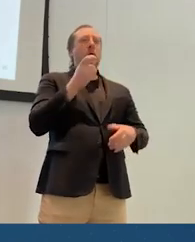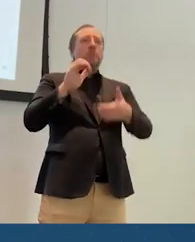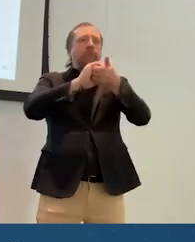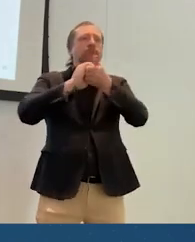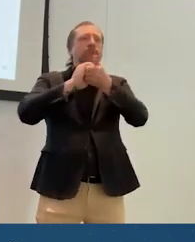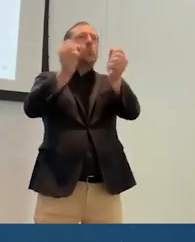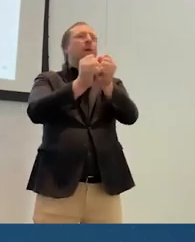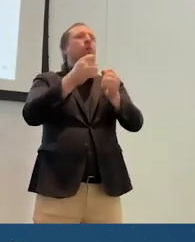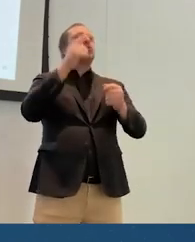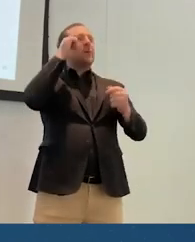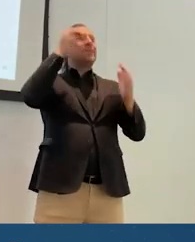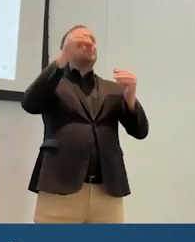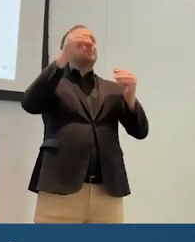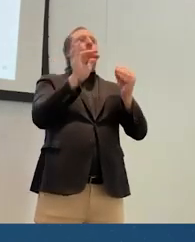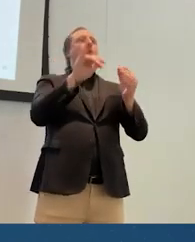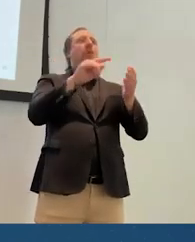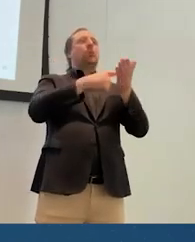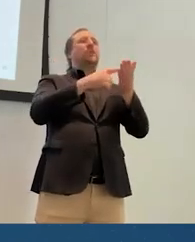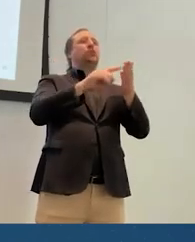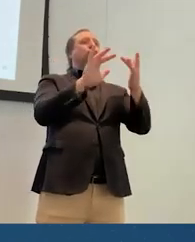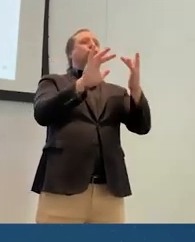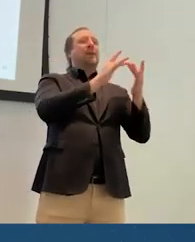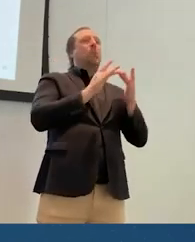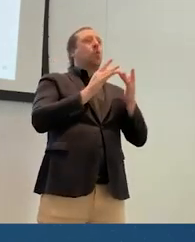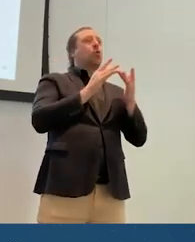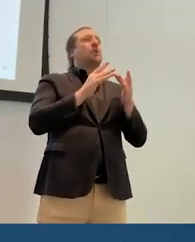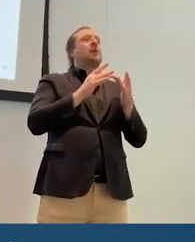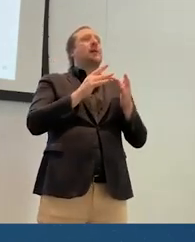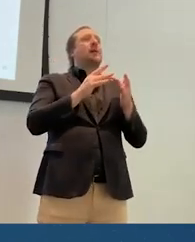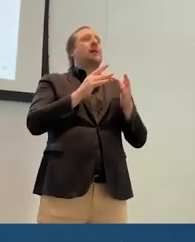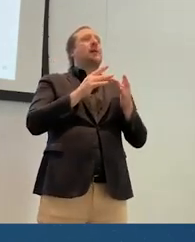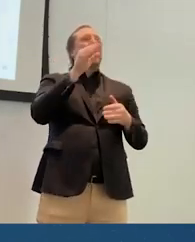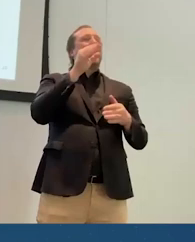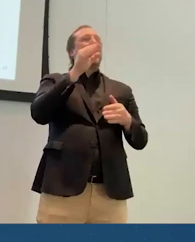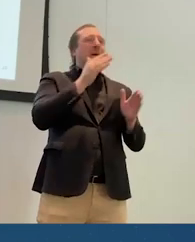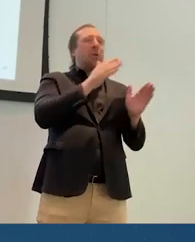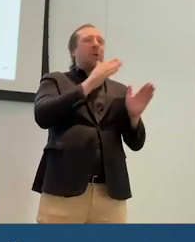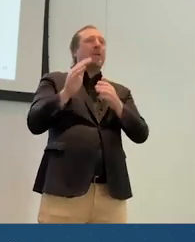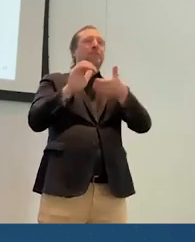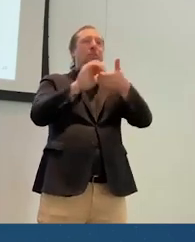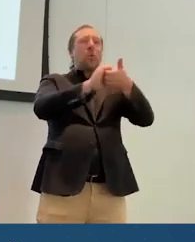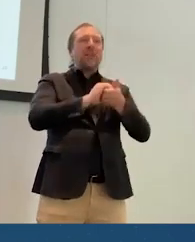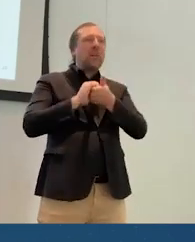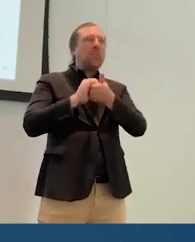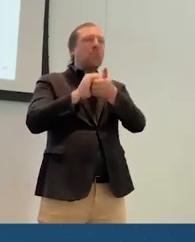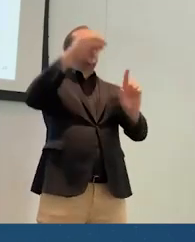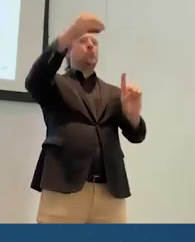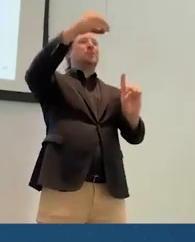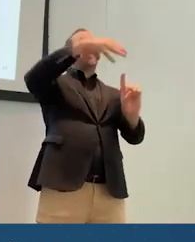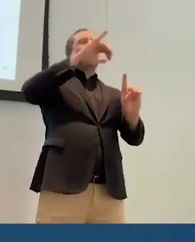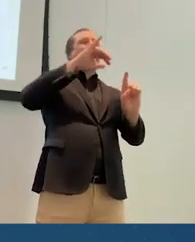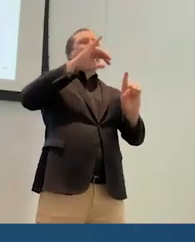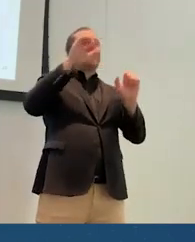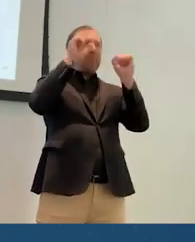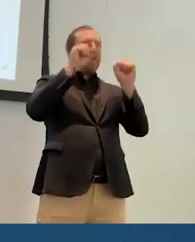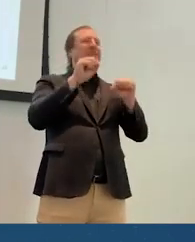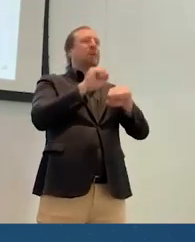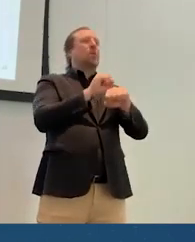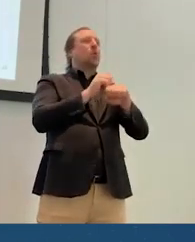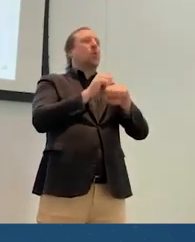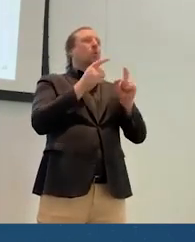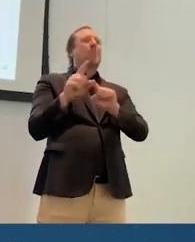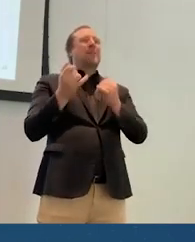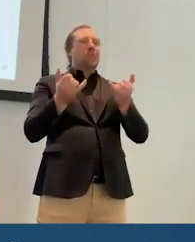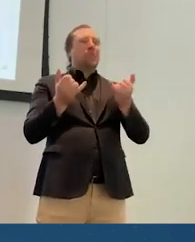from our research network in the next year in terms of finding better ways to collaborate, ways to spotlight the amazing work that is happening right